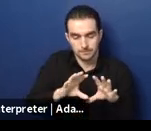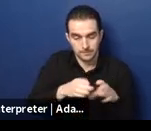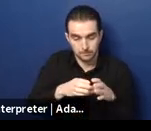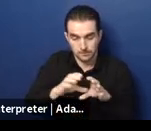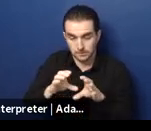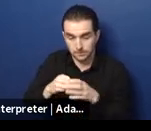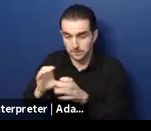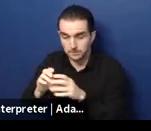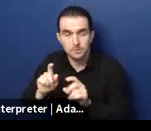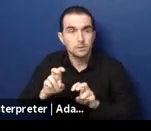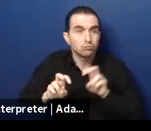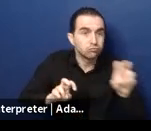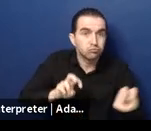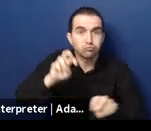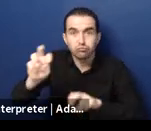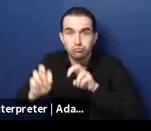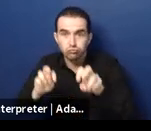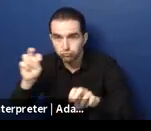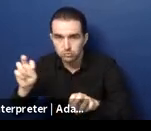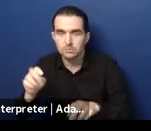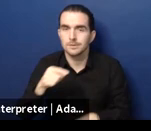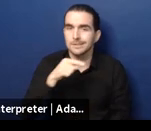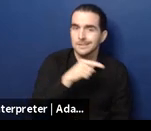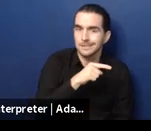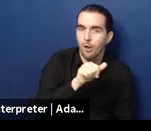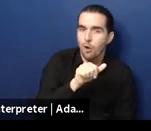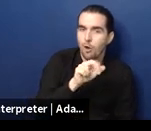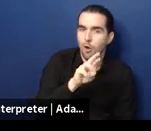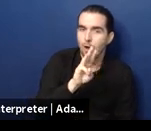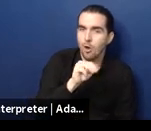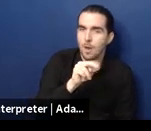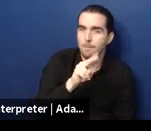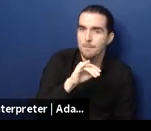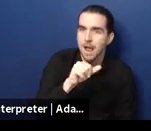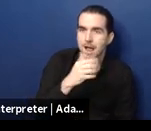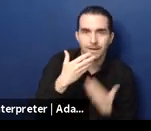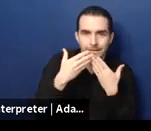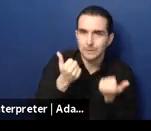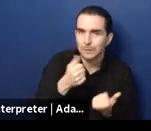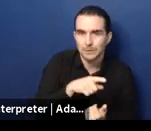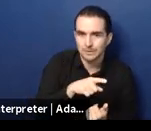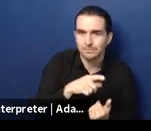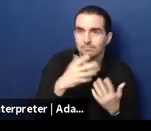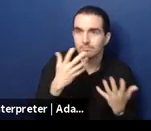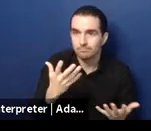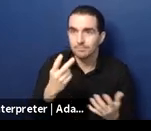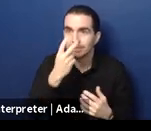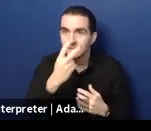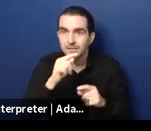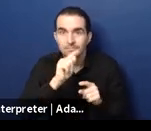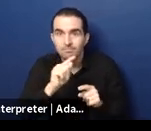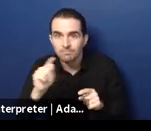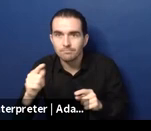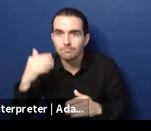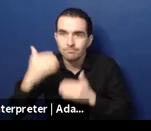education, was real in Moldova, and I think that that was a critical piece of the success of their reform.